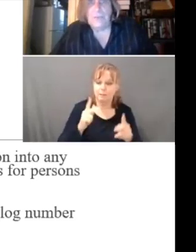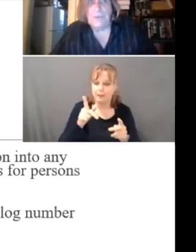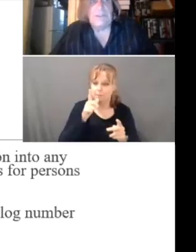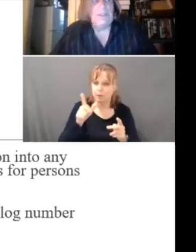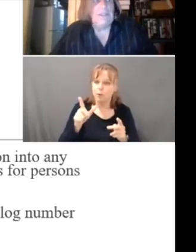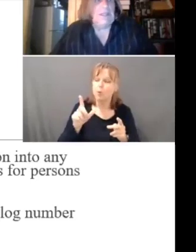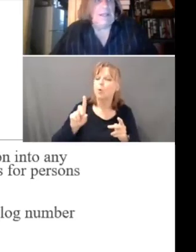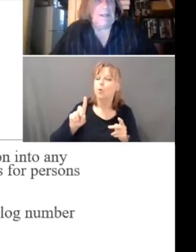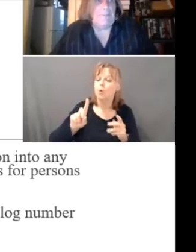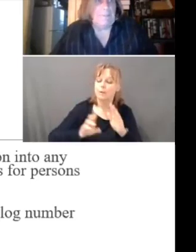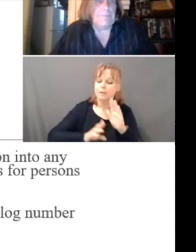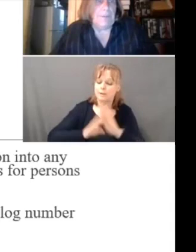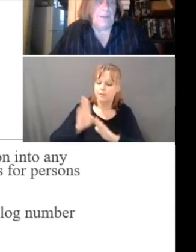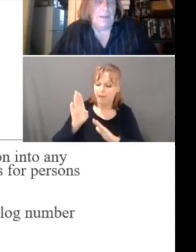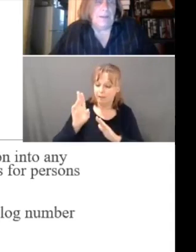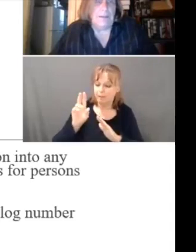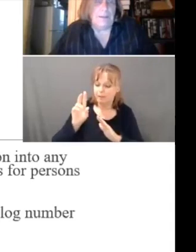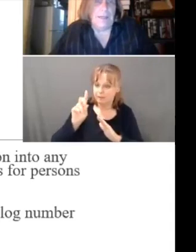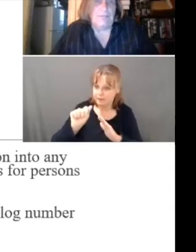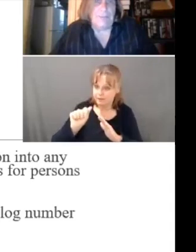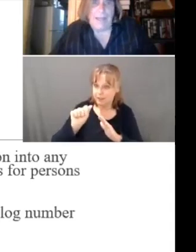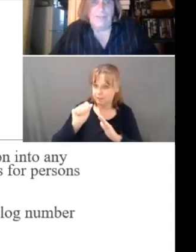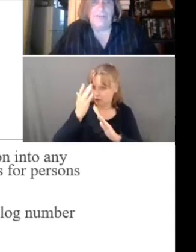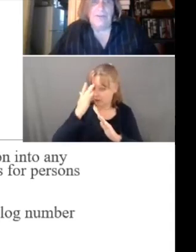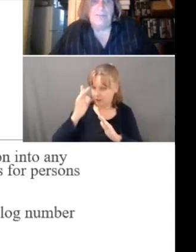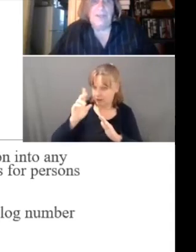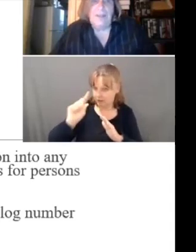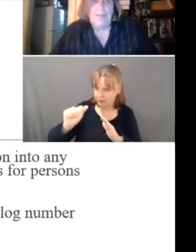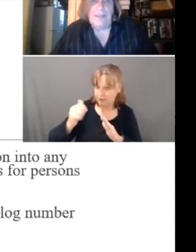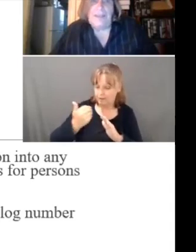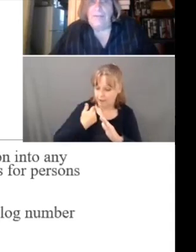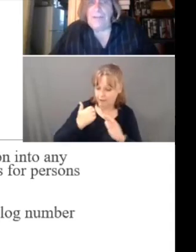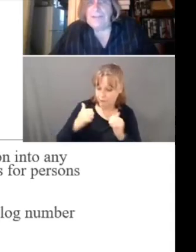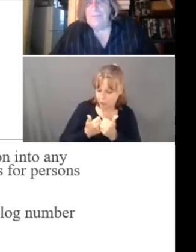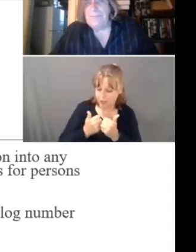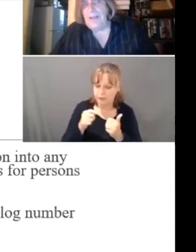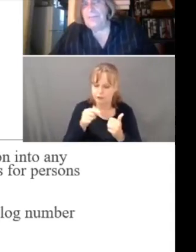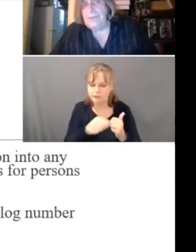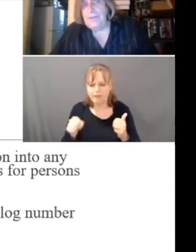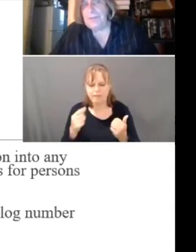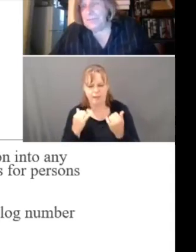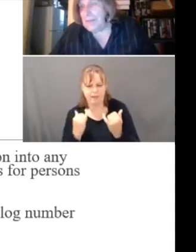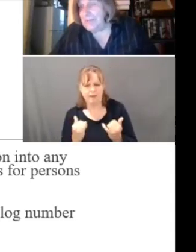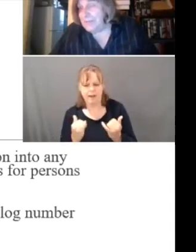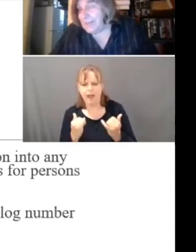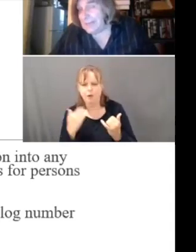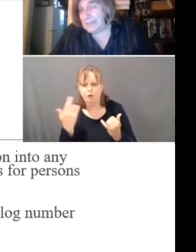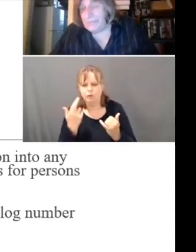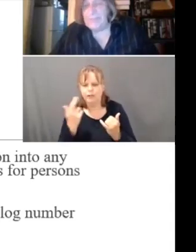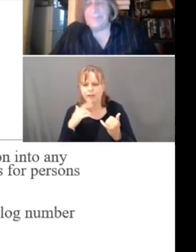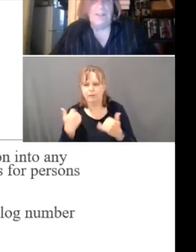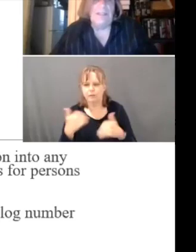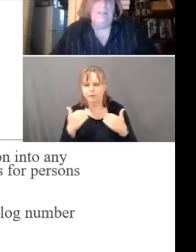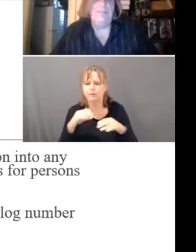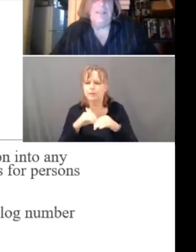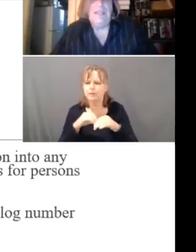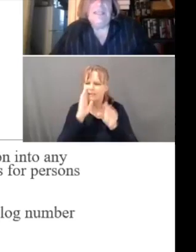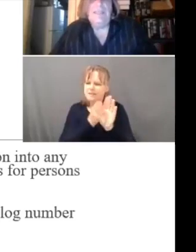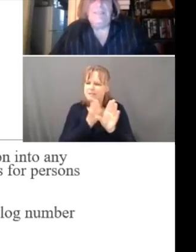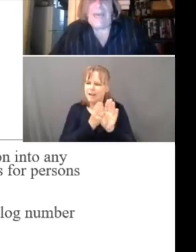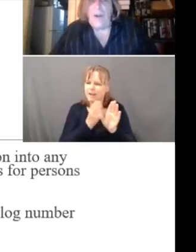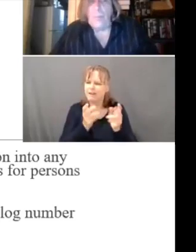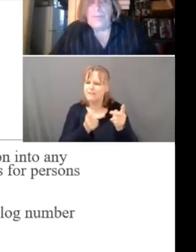intellectually have challenges. They now find themselves in sometimes in psychiatric facilities.